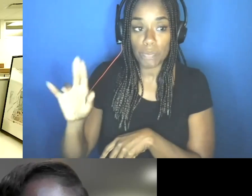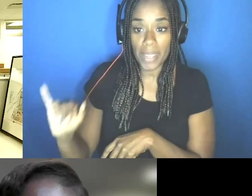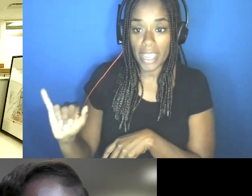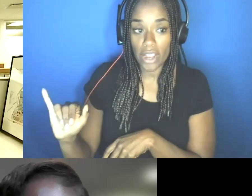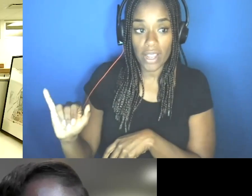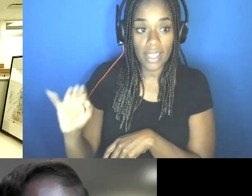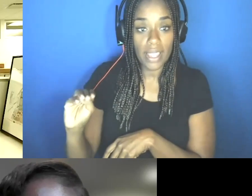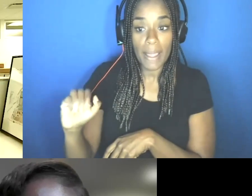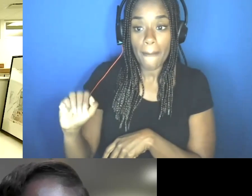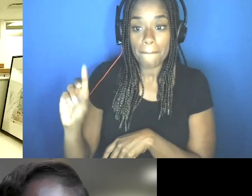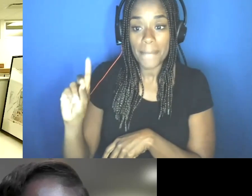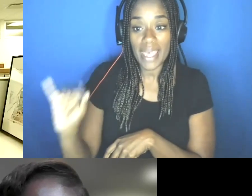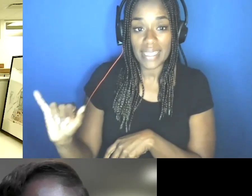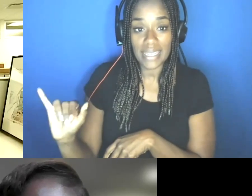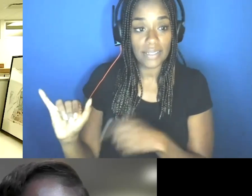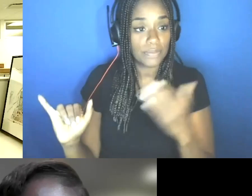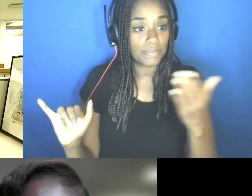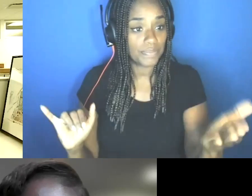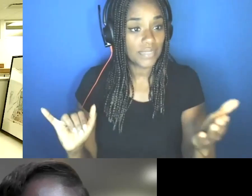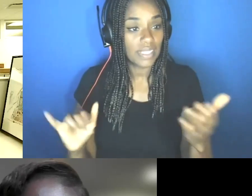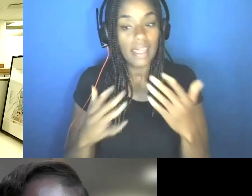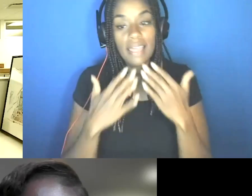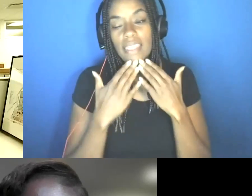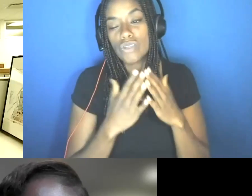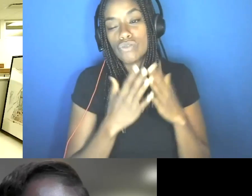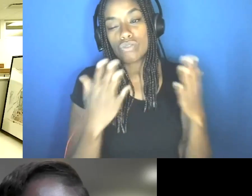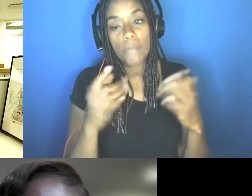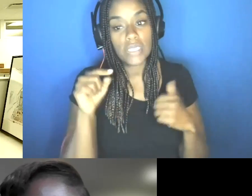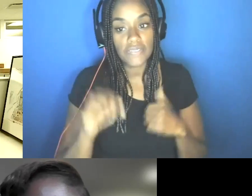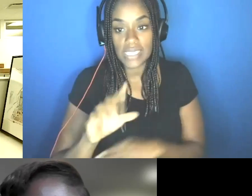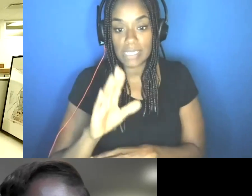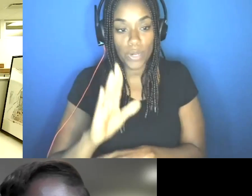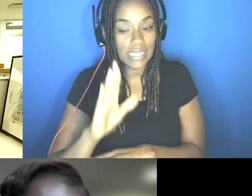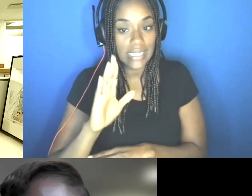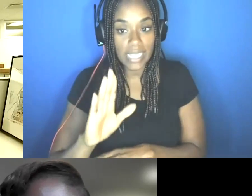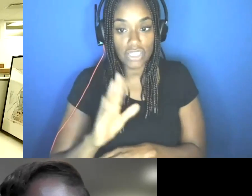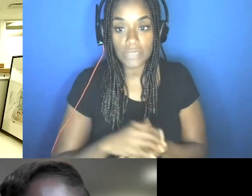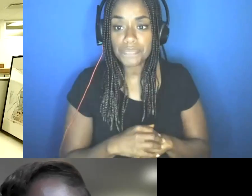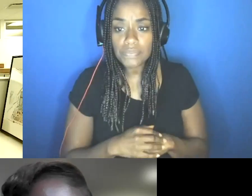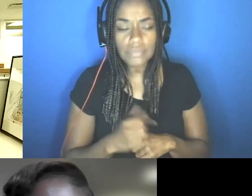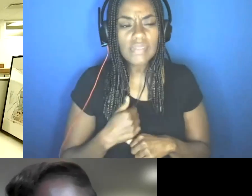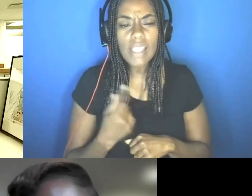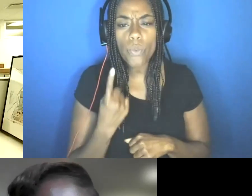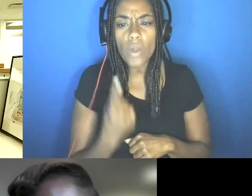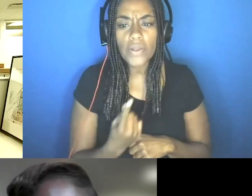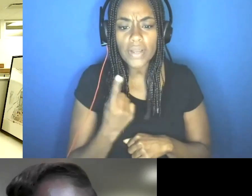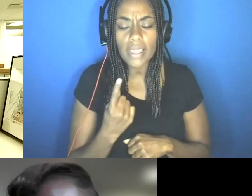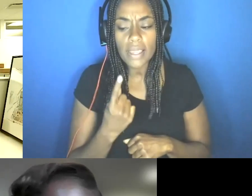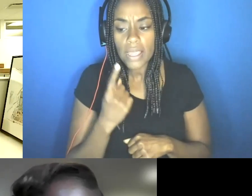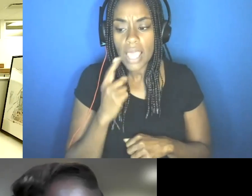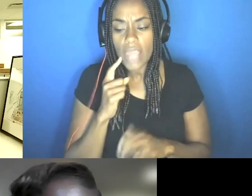ahead? Yeah. Thank you so much for this presentation. I have was wondering, and I noted that you guys